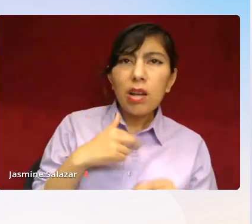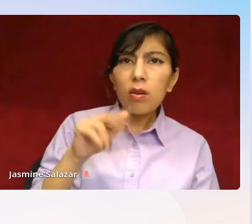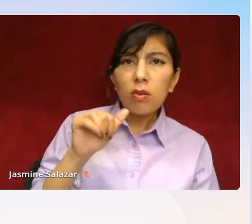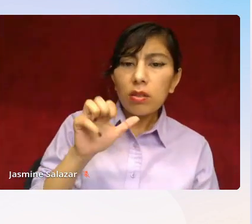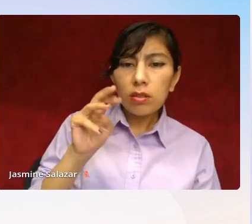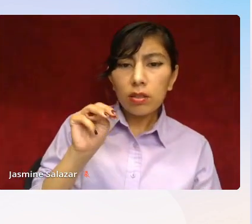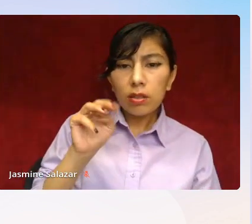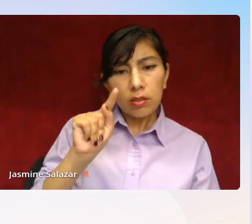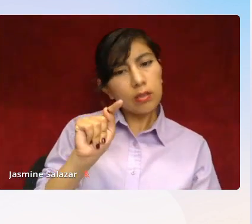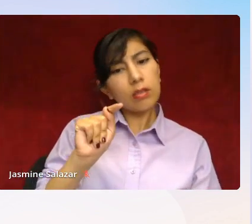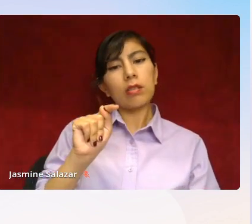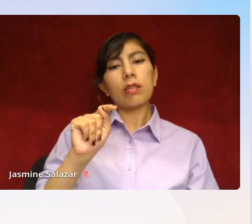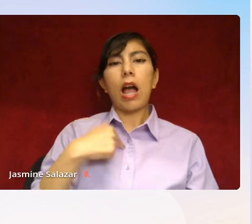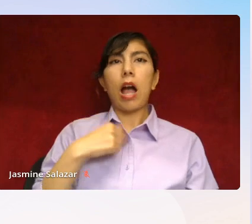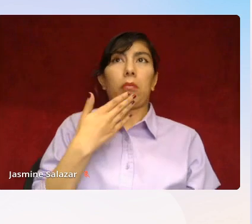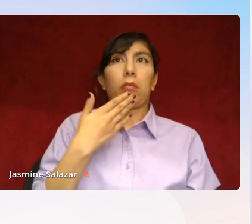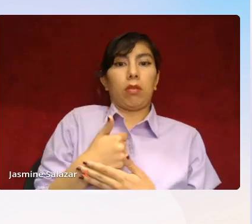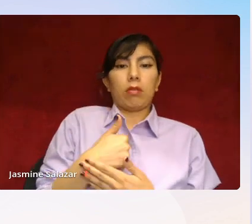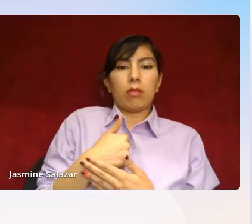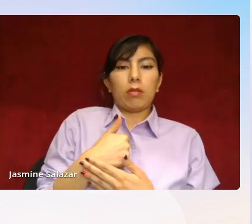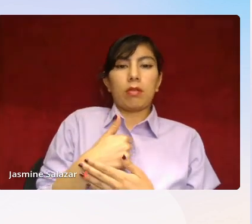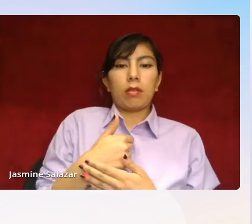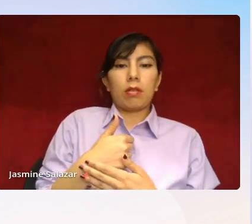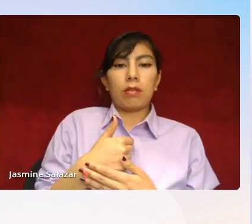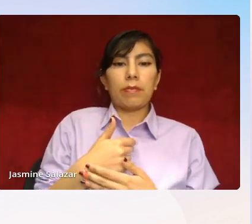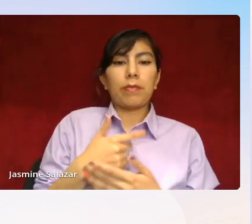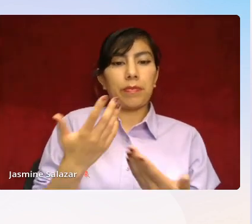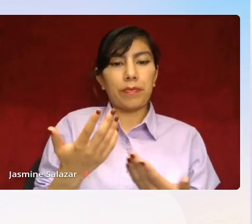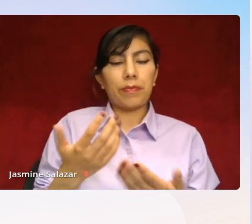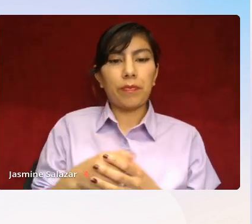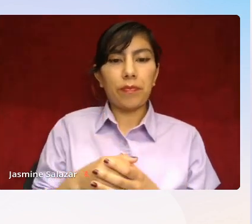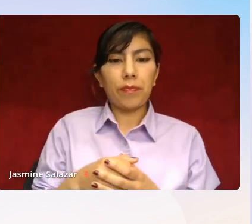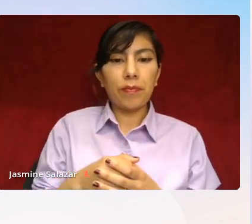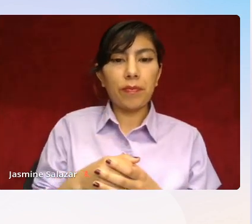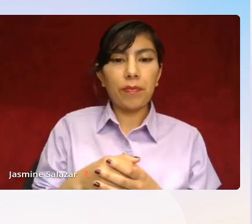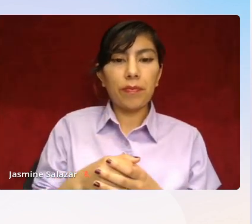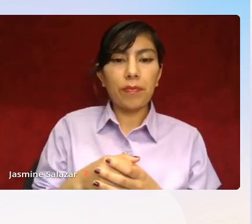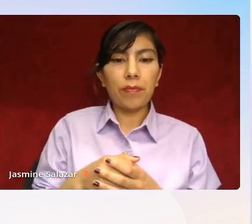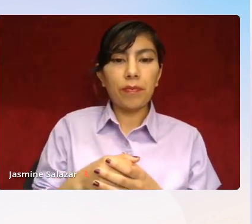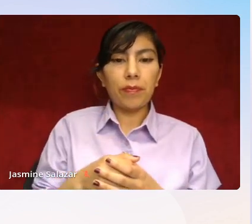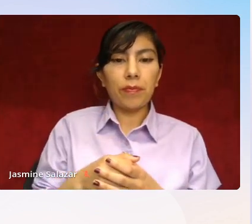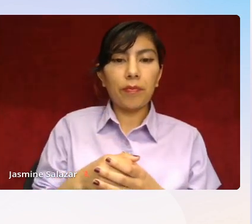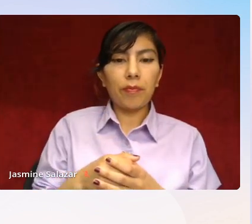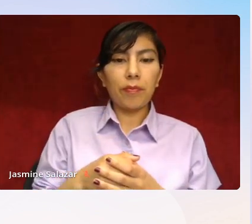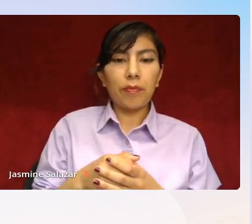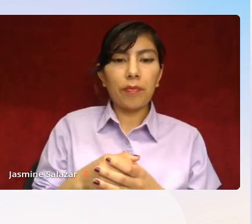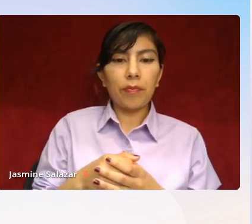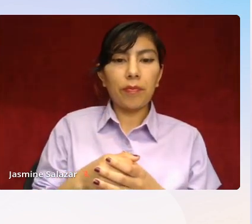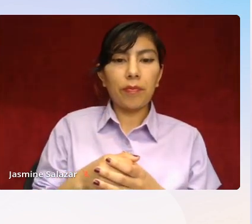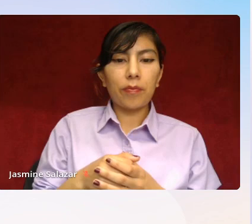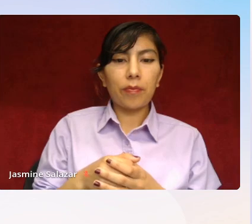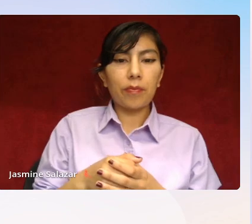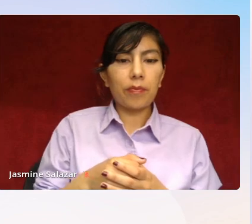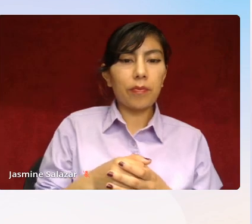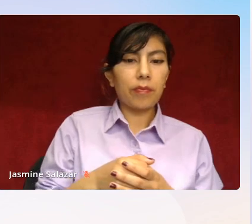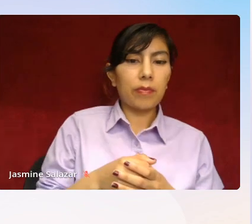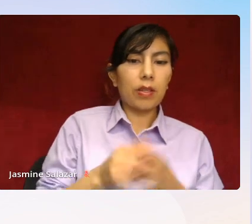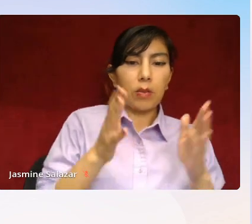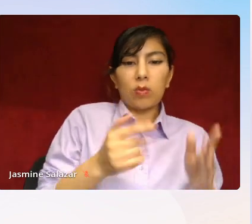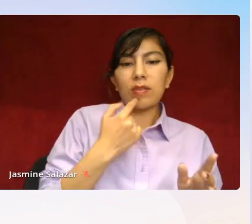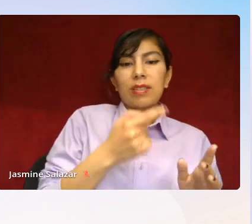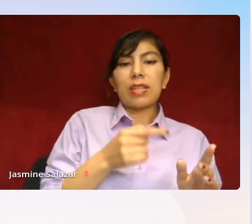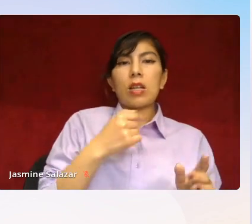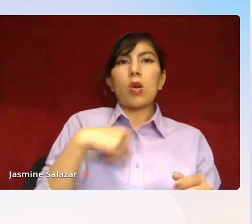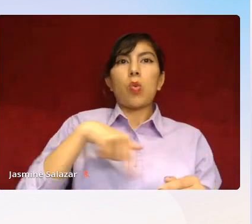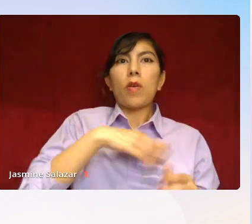good, right? And Yolo Akili, who you should definitely check out, who is the executive director of BEAM, says, you know, we've all been